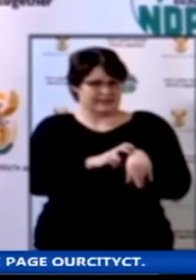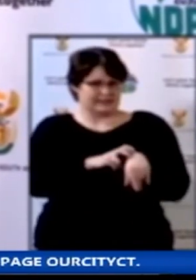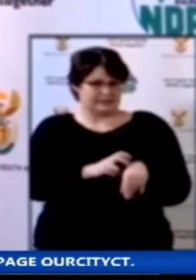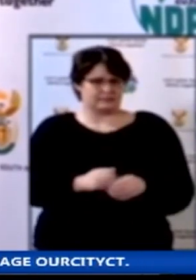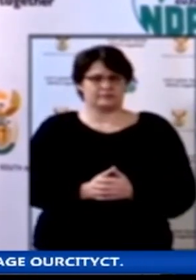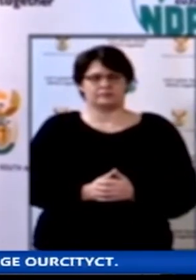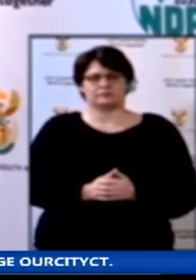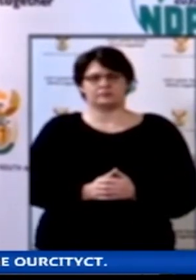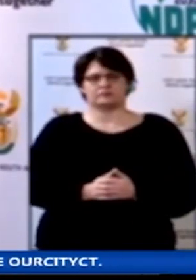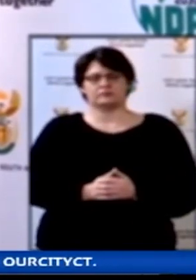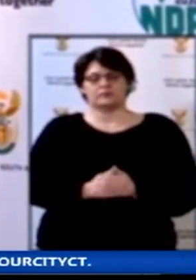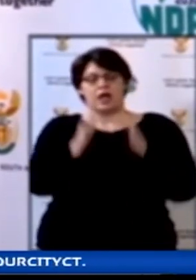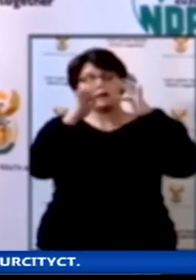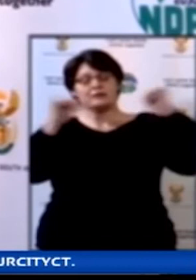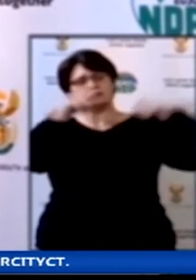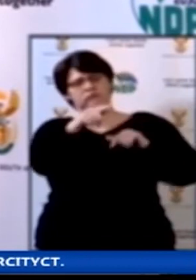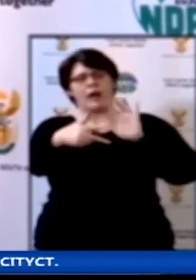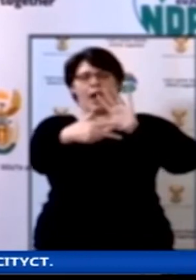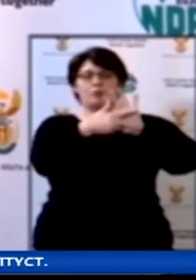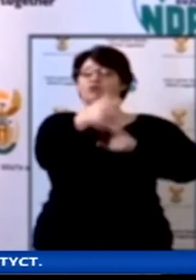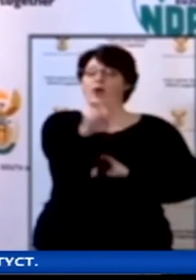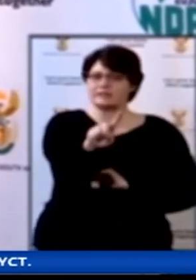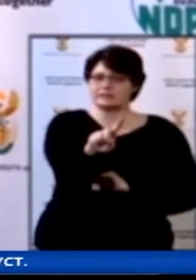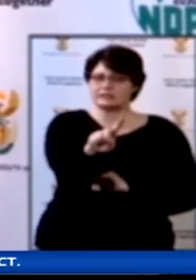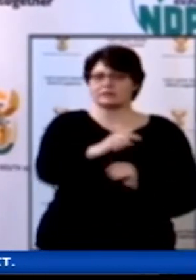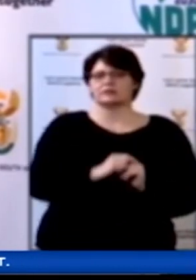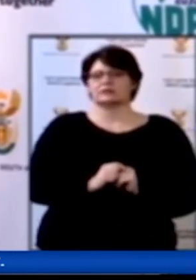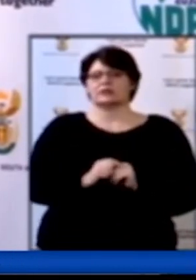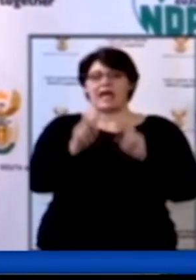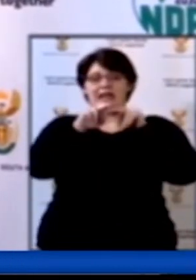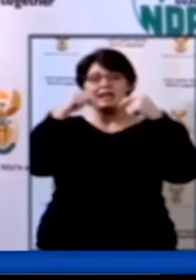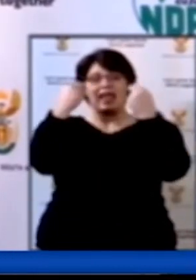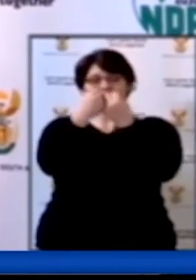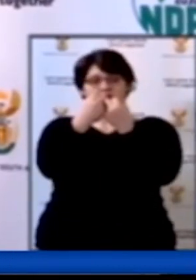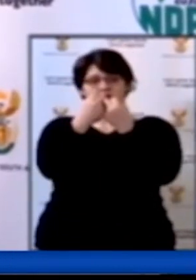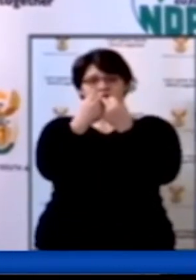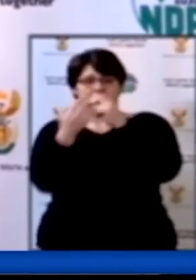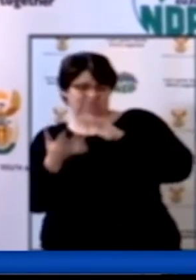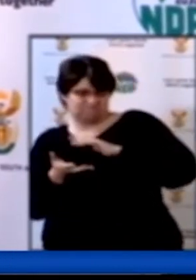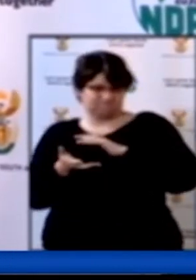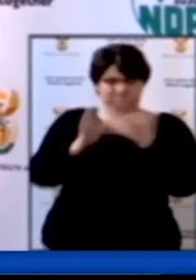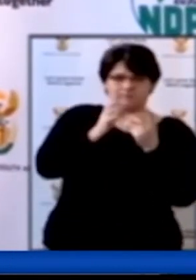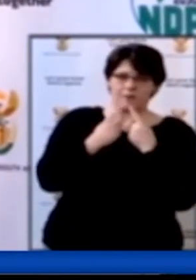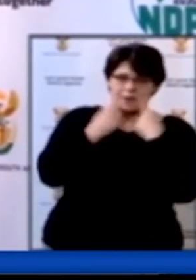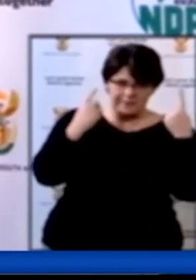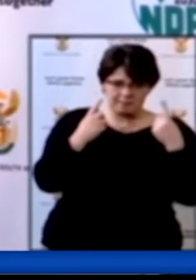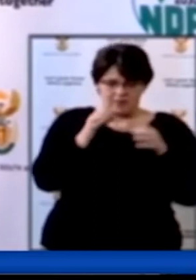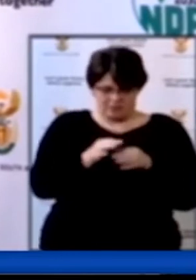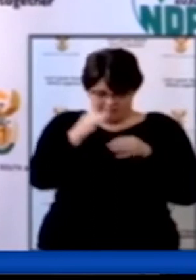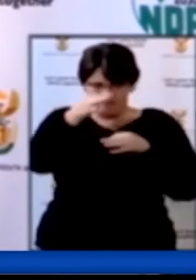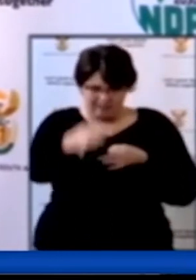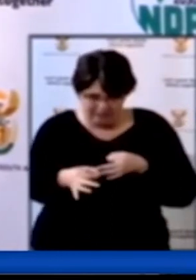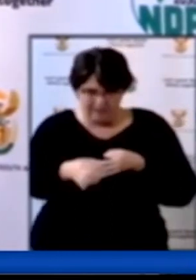cabinet also approved the extension of the national state of disaster by another month